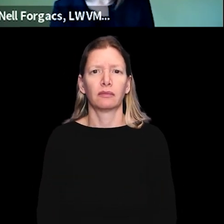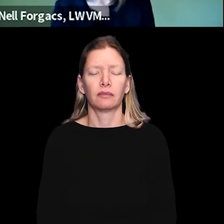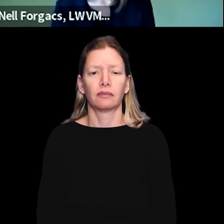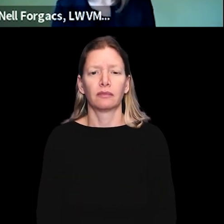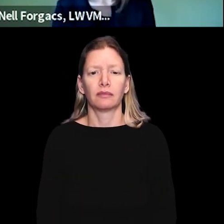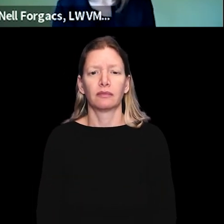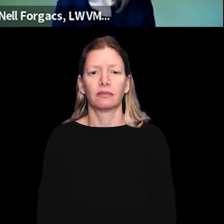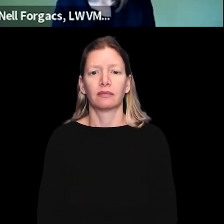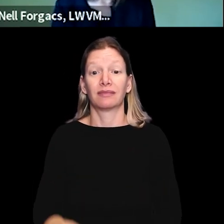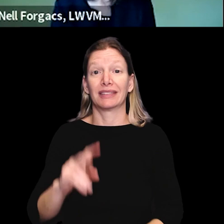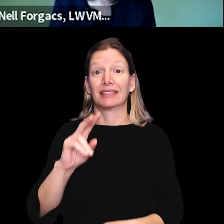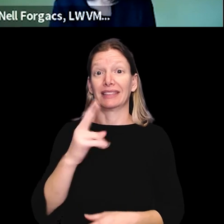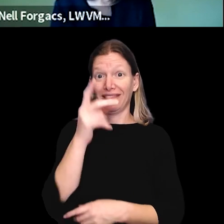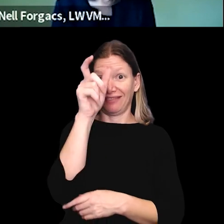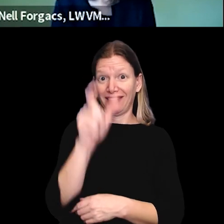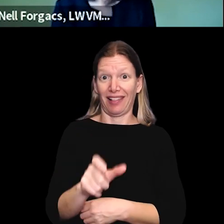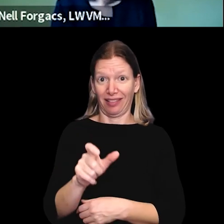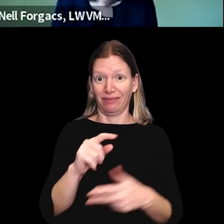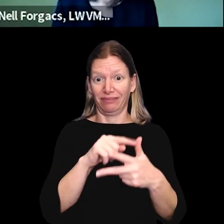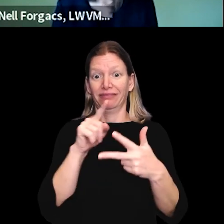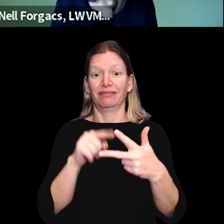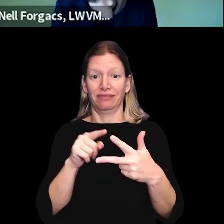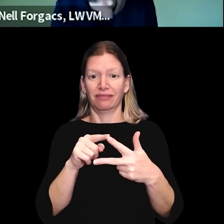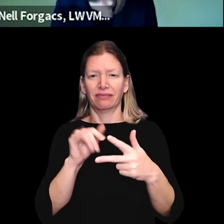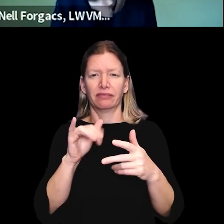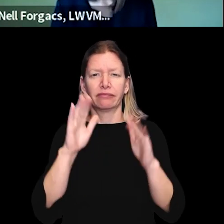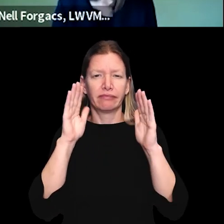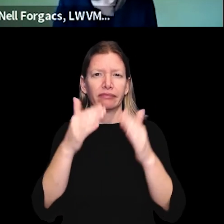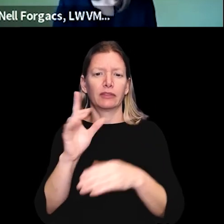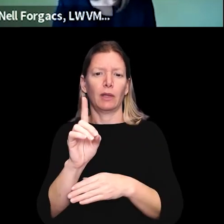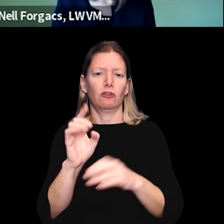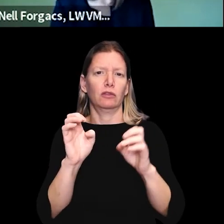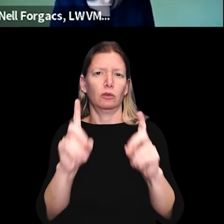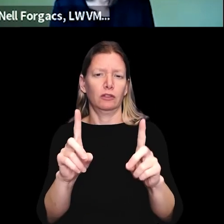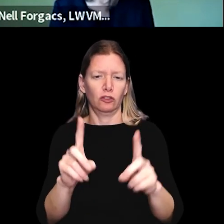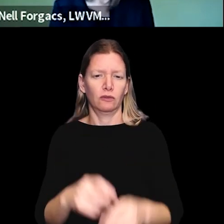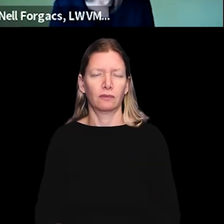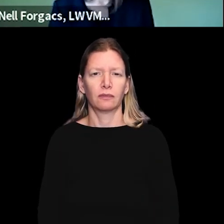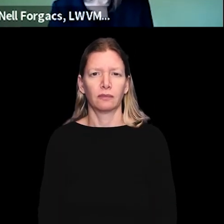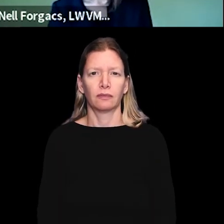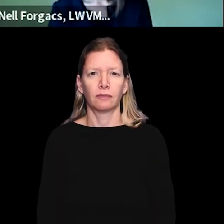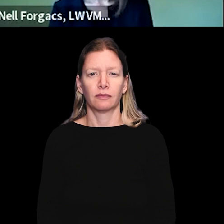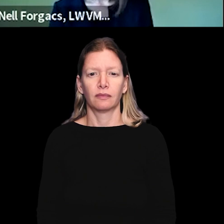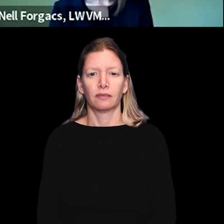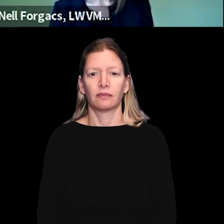possible. The second column on my slide is democracy education. And